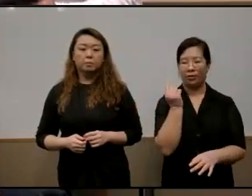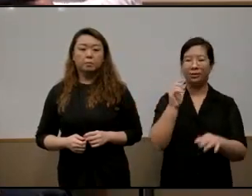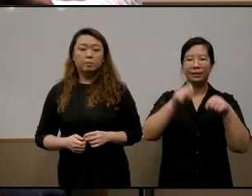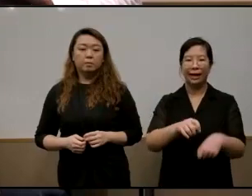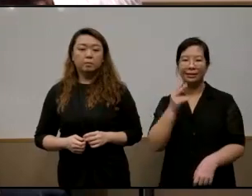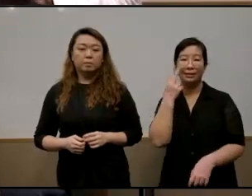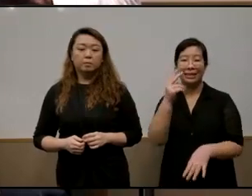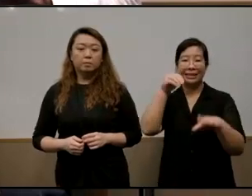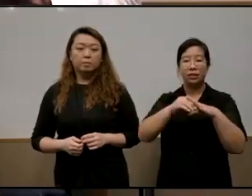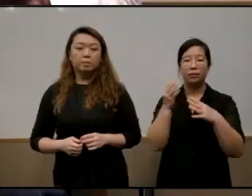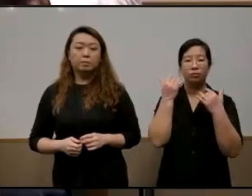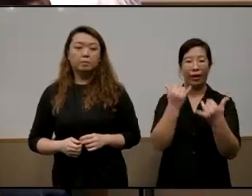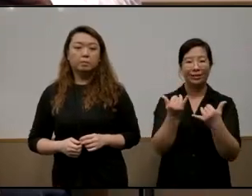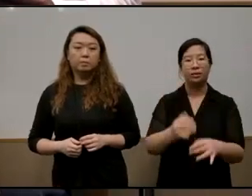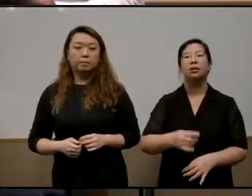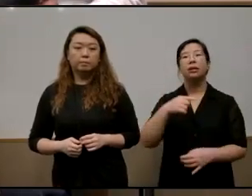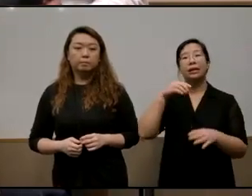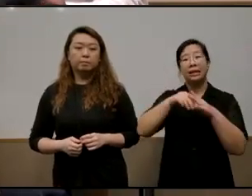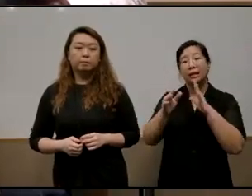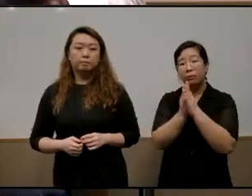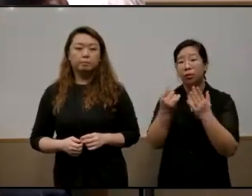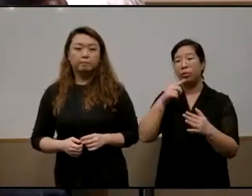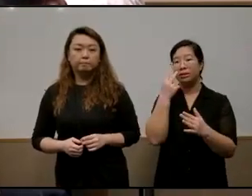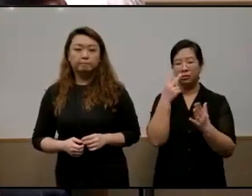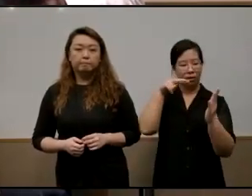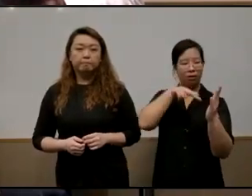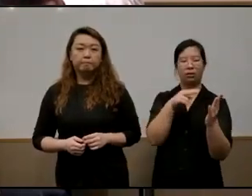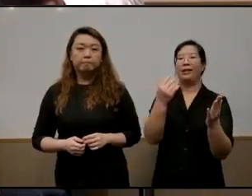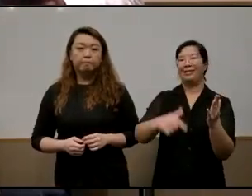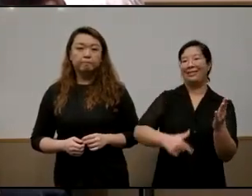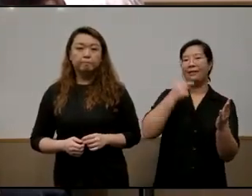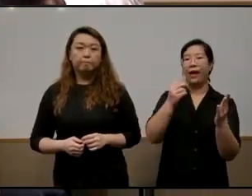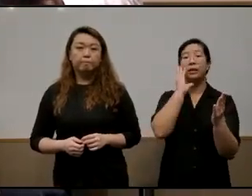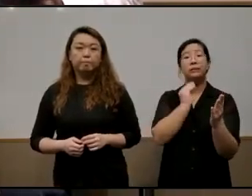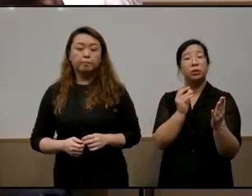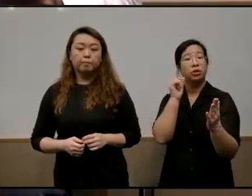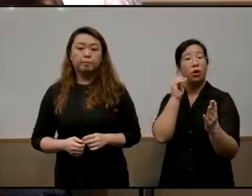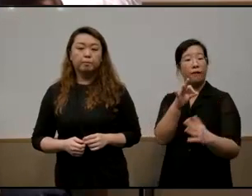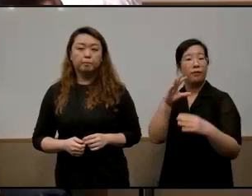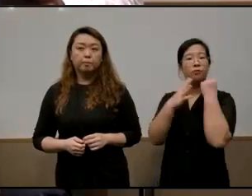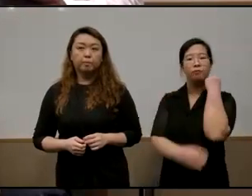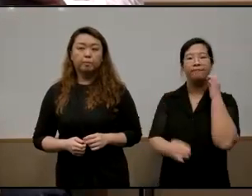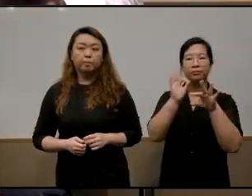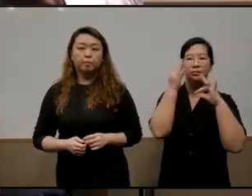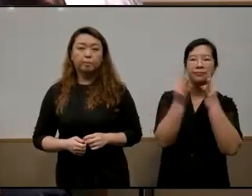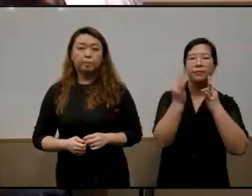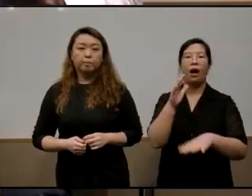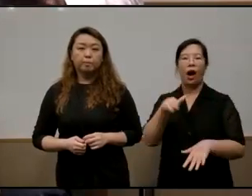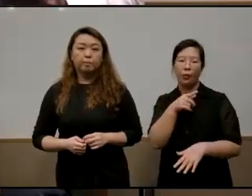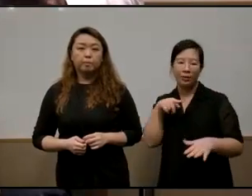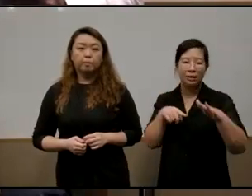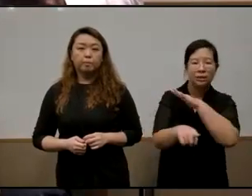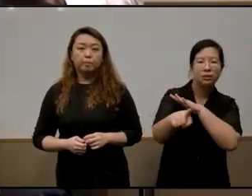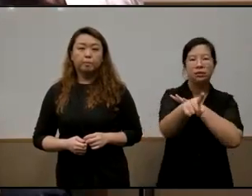in the work in the book we see the lived experiences of the low-income families how they navigate